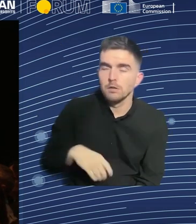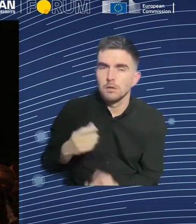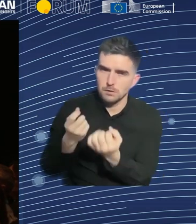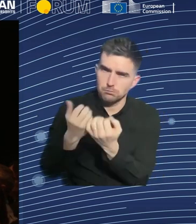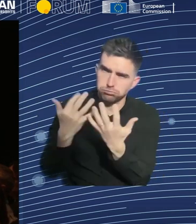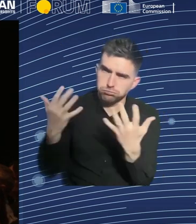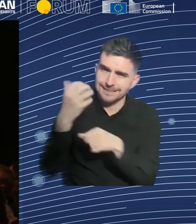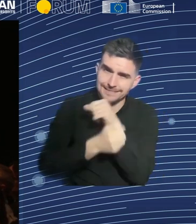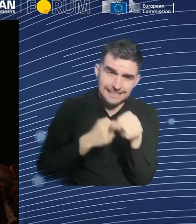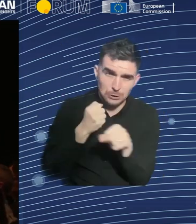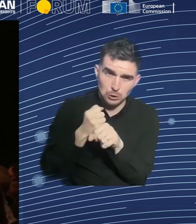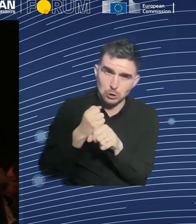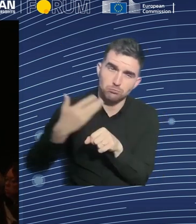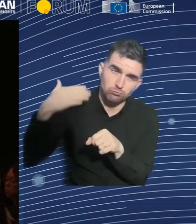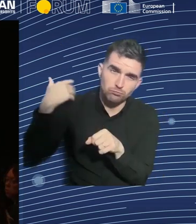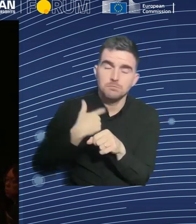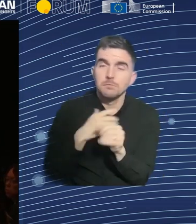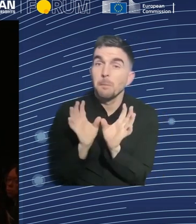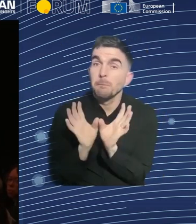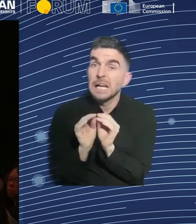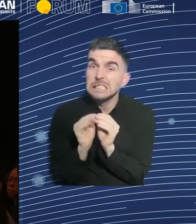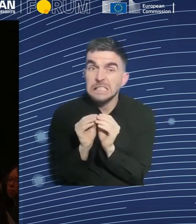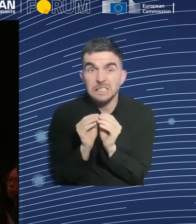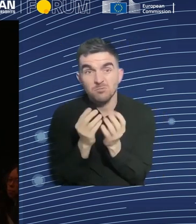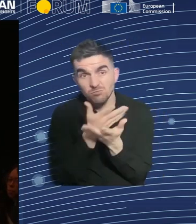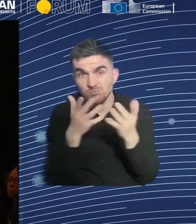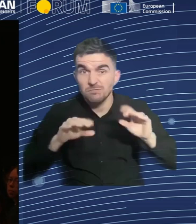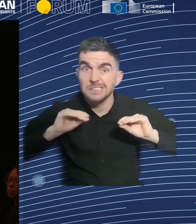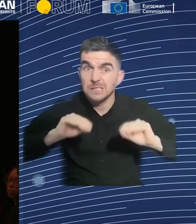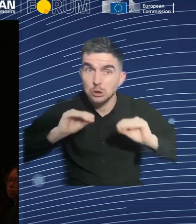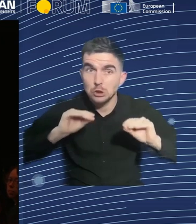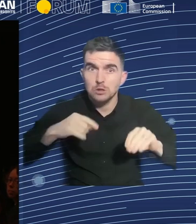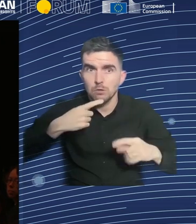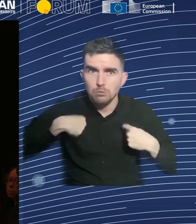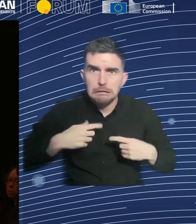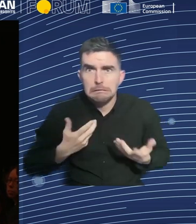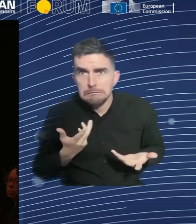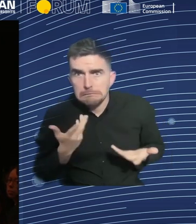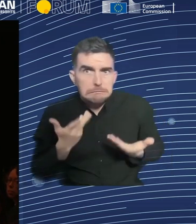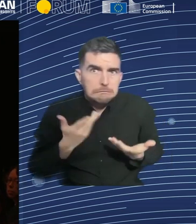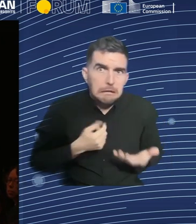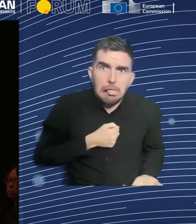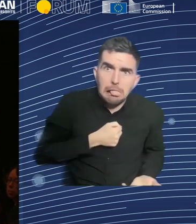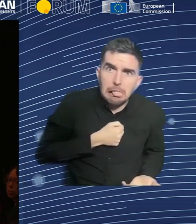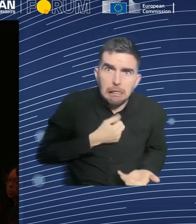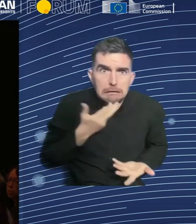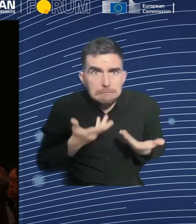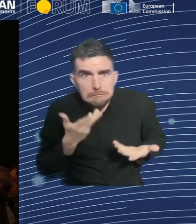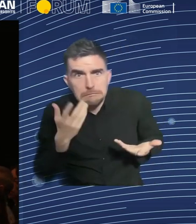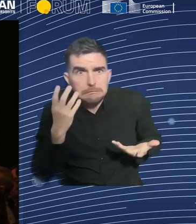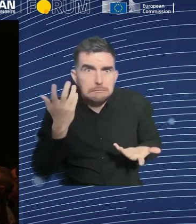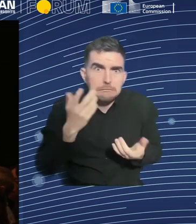because we don't want to become puppets of some kind of economic system. And what we heard today is the impression, I have the impression,